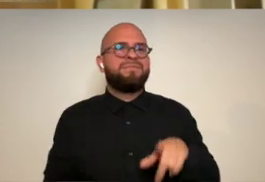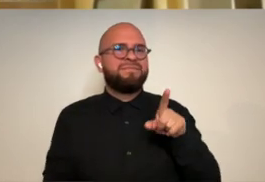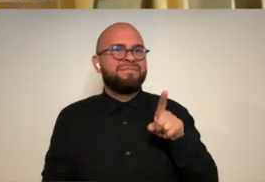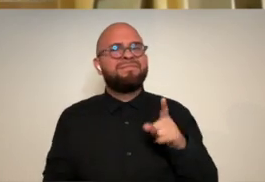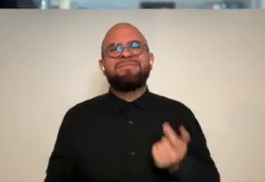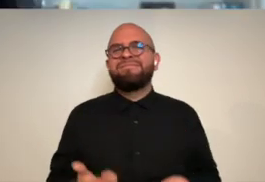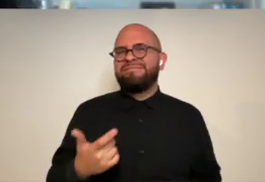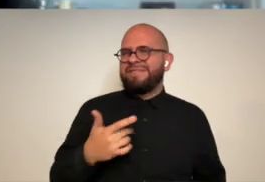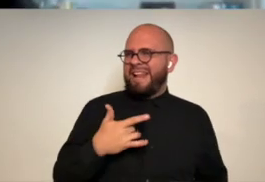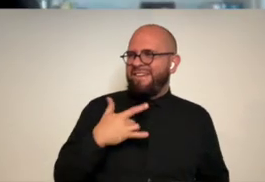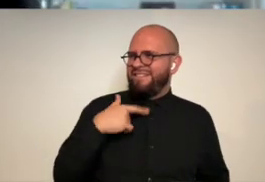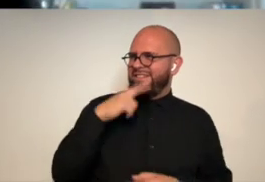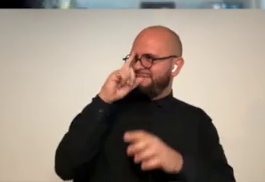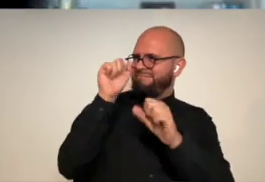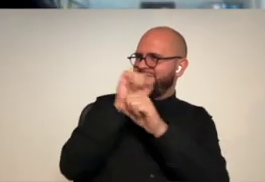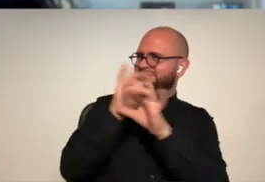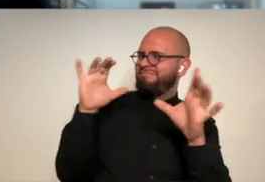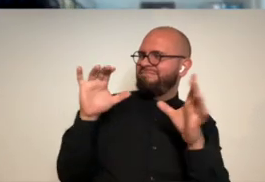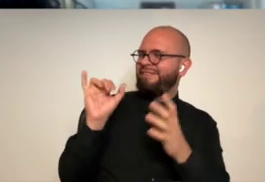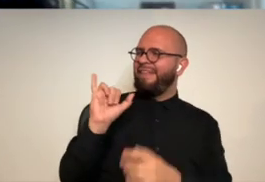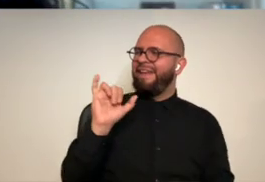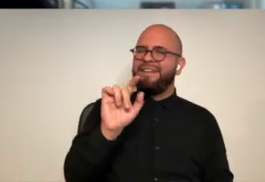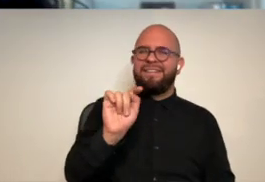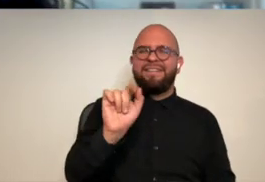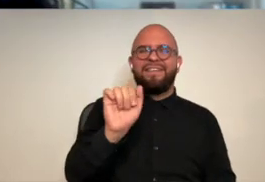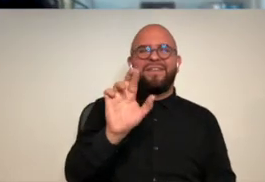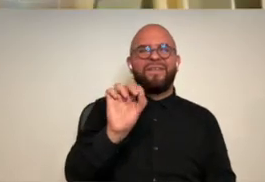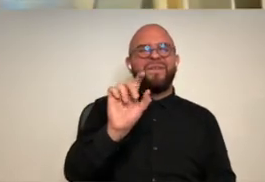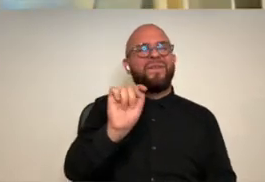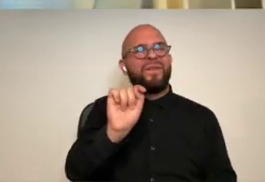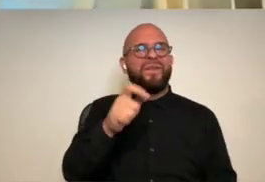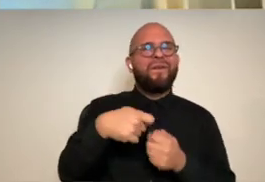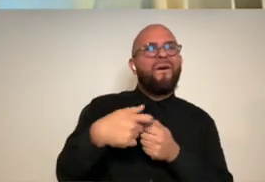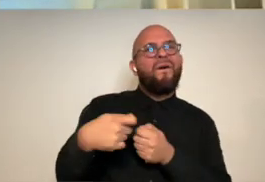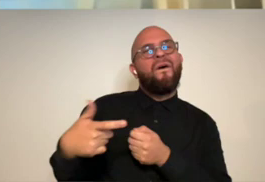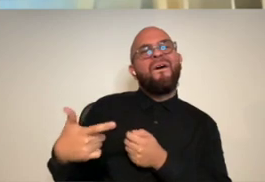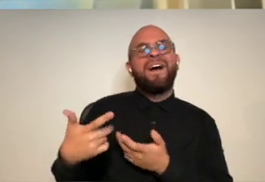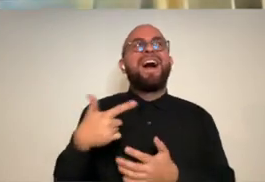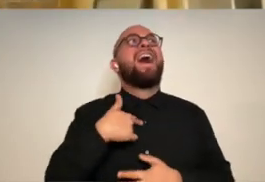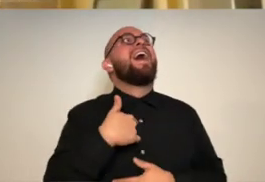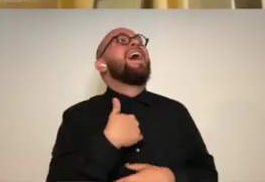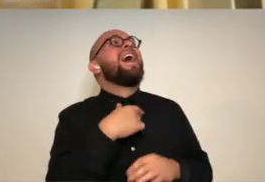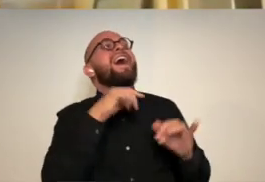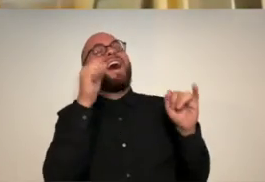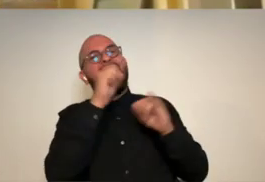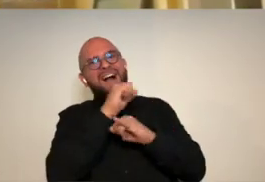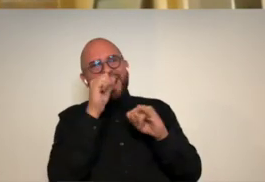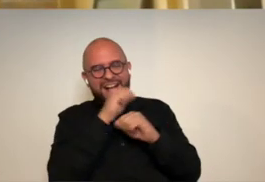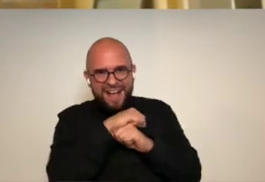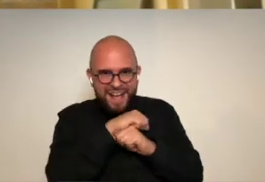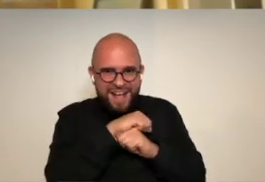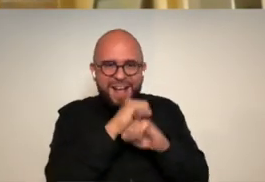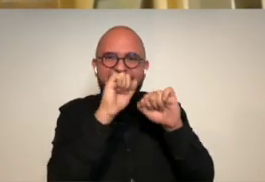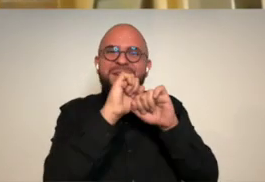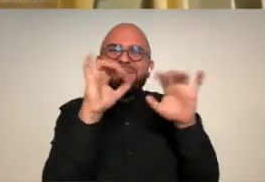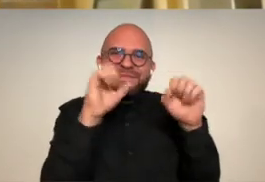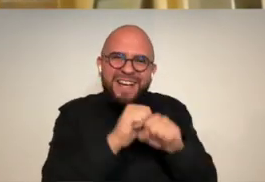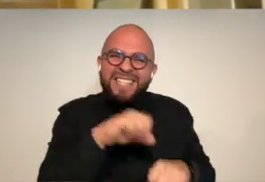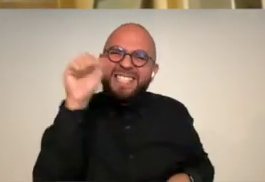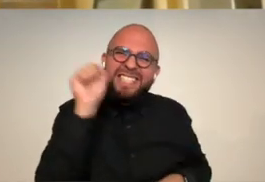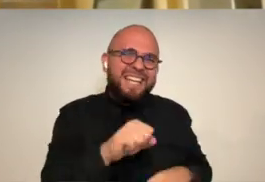yeah i can almost see it as a tarot deck oh that would be amazing that would be